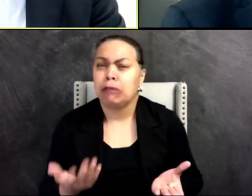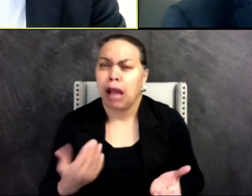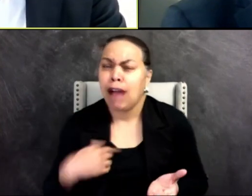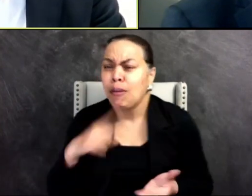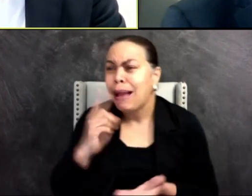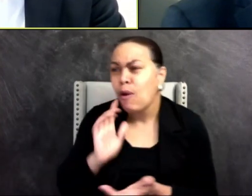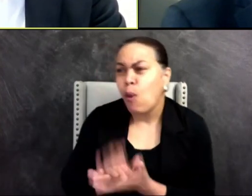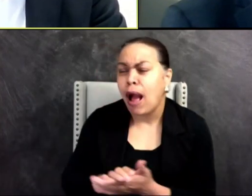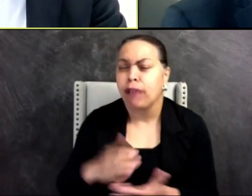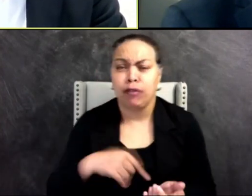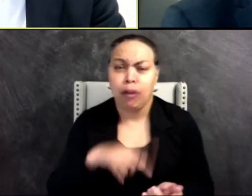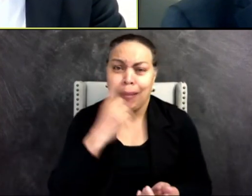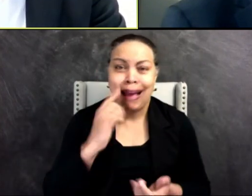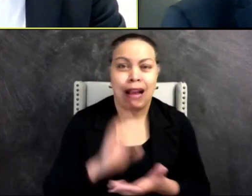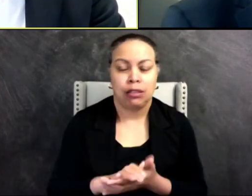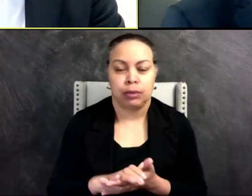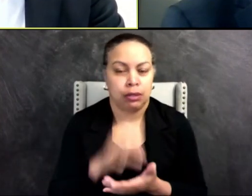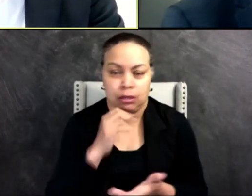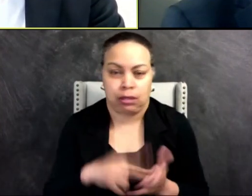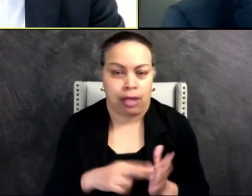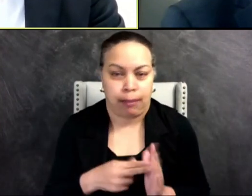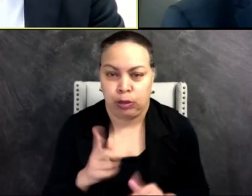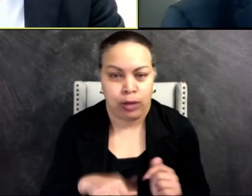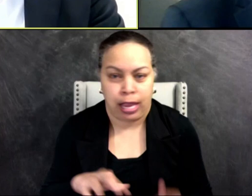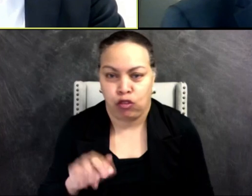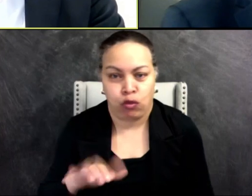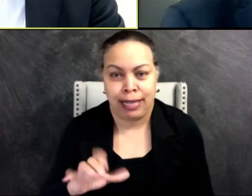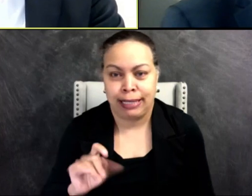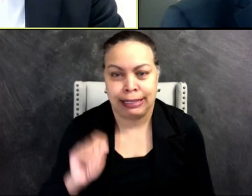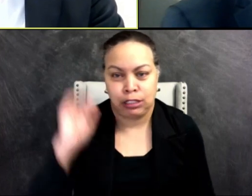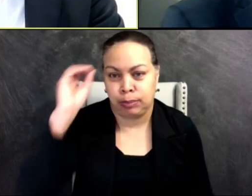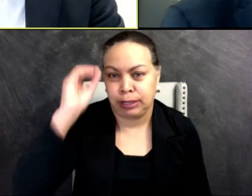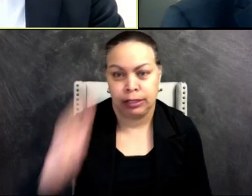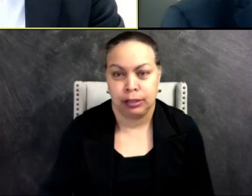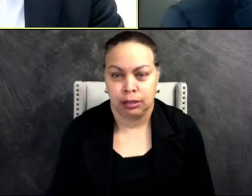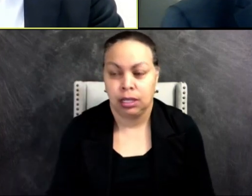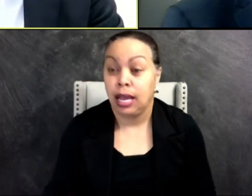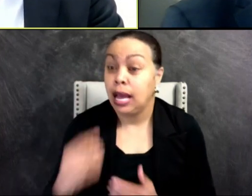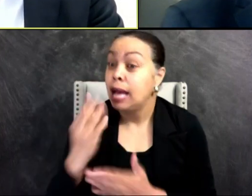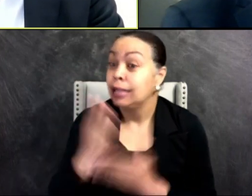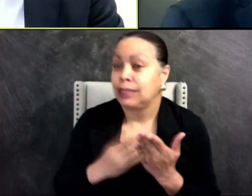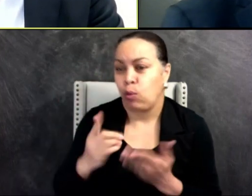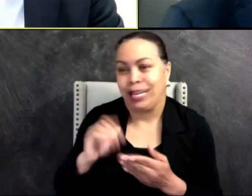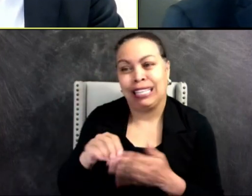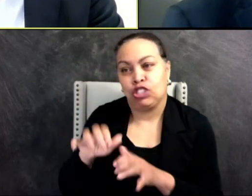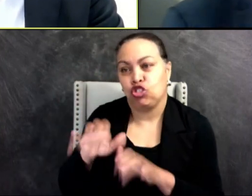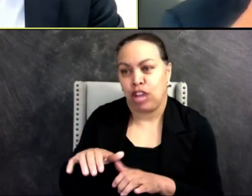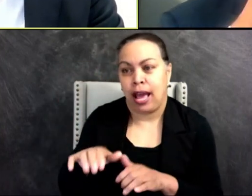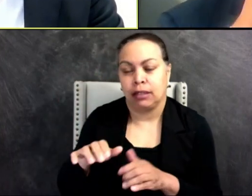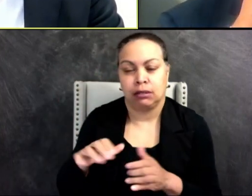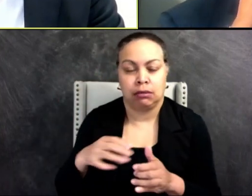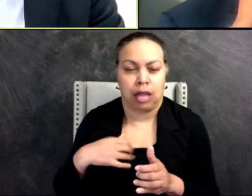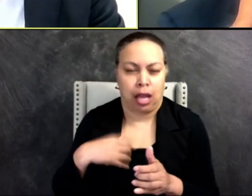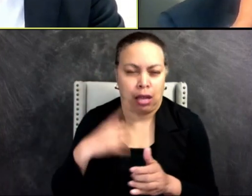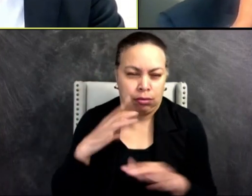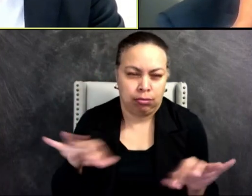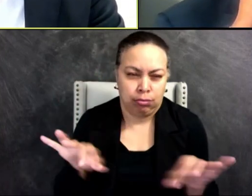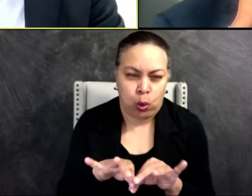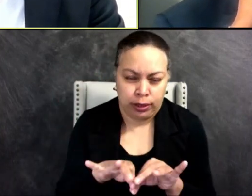husband doesn't negate someone's racist views. Someone in the chat, and I wanted you to speak to this because I thought it's important.